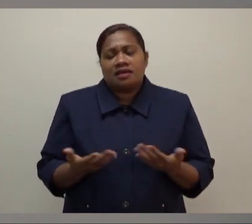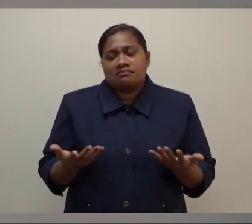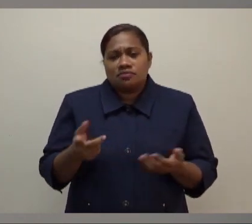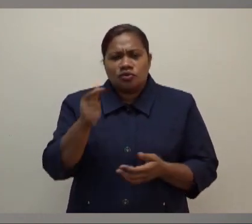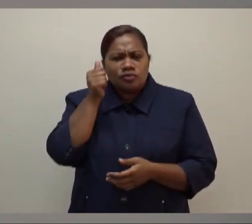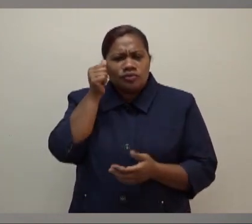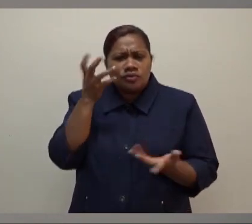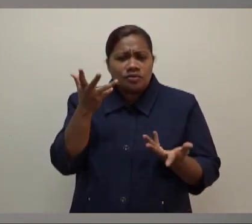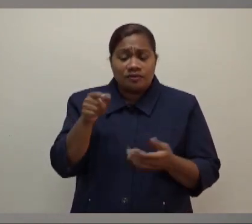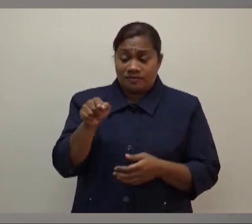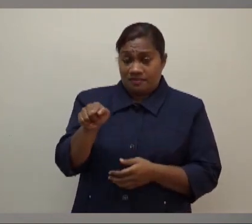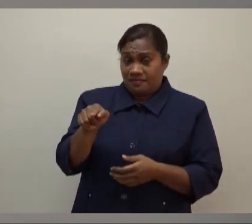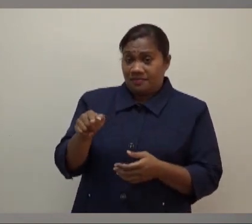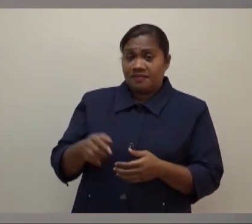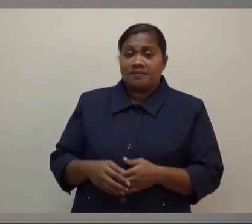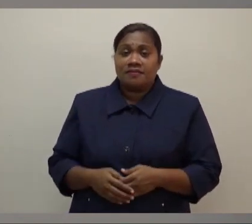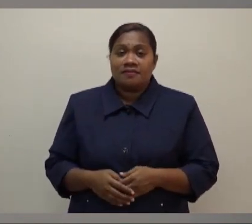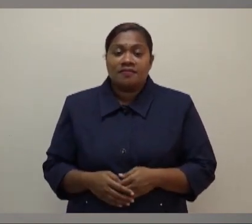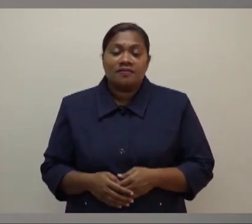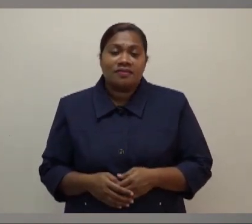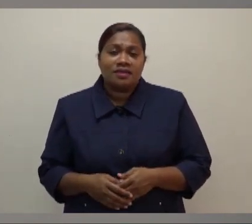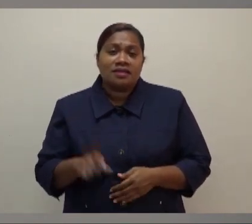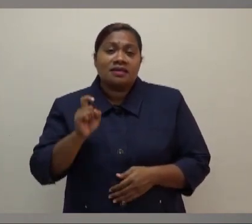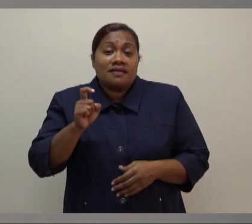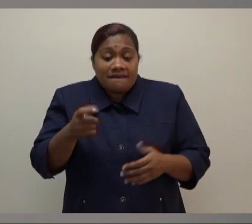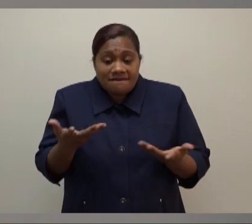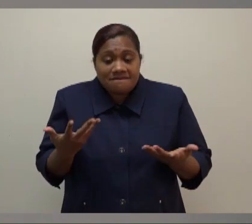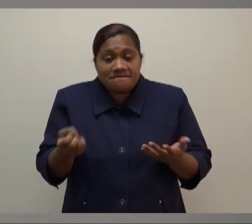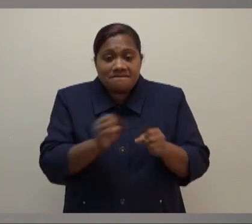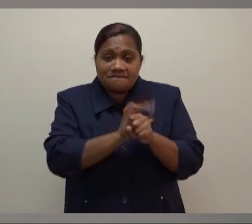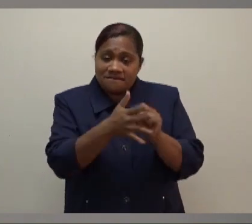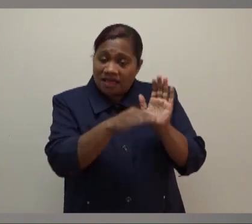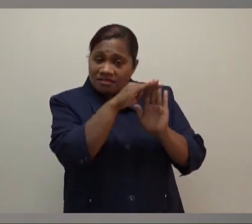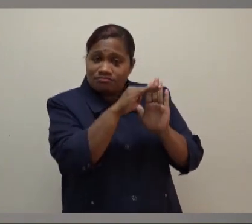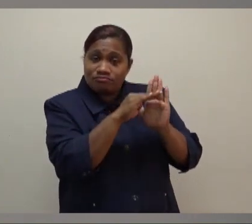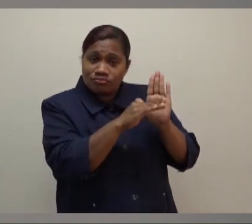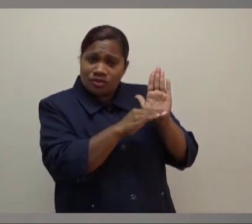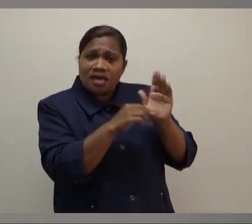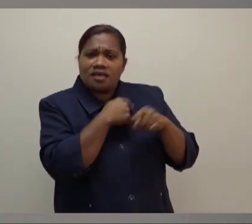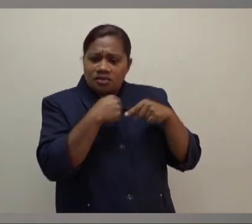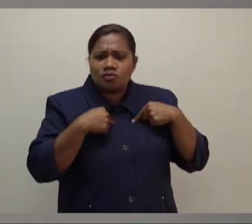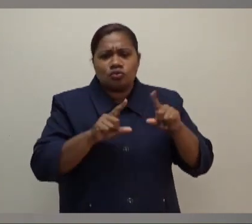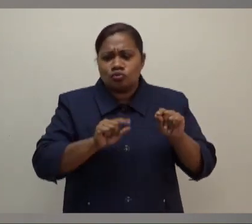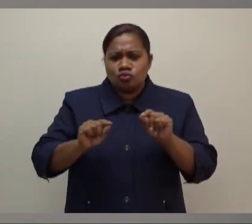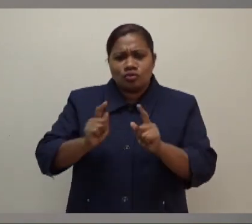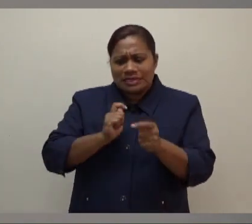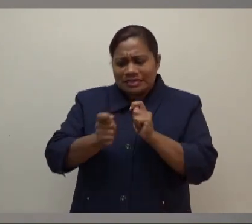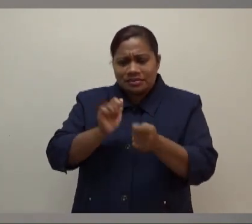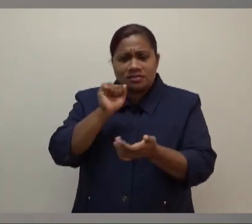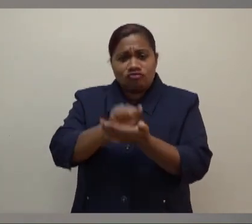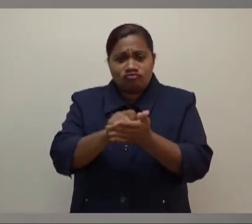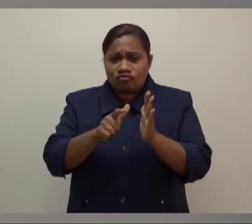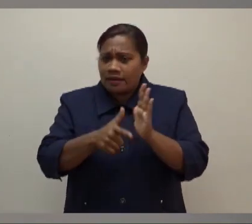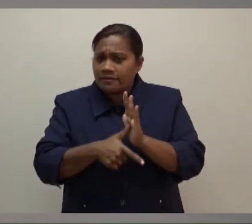in that respect, if we have the COVID-safe measures in place, the protocols in place, we're doing the testing at the right time, etc.,